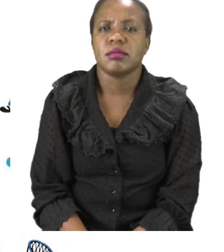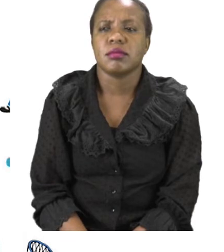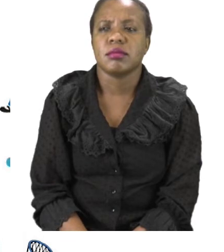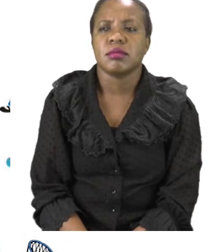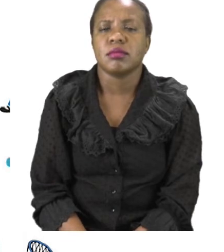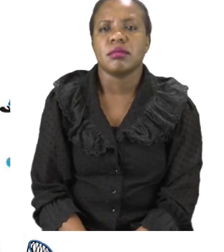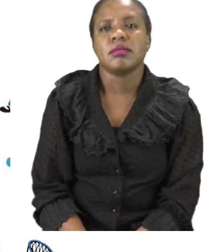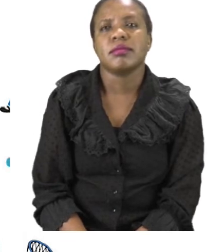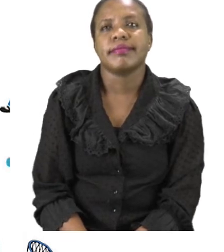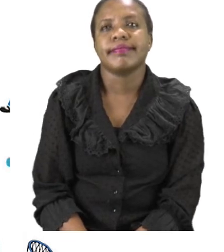hen,